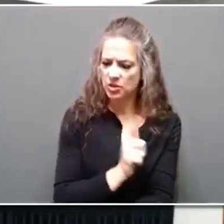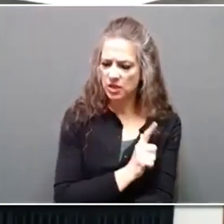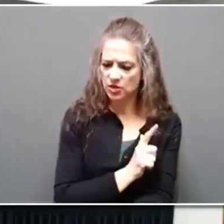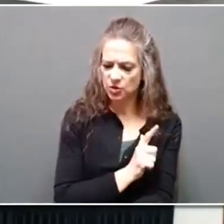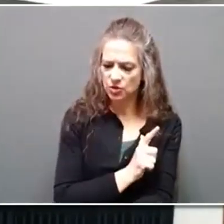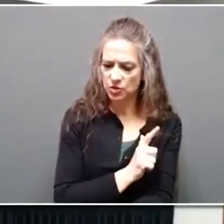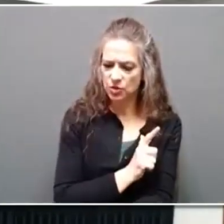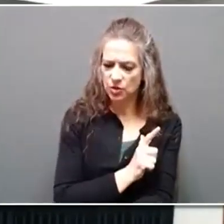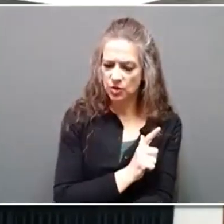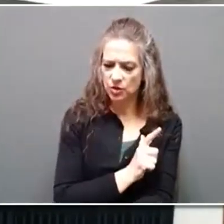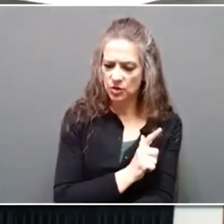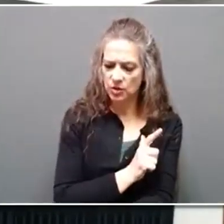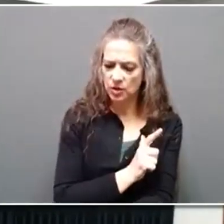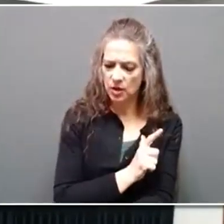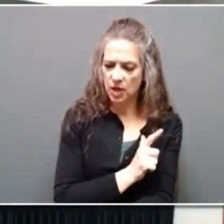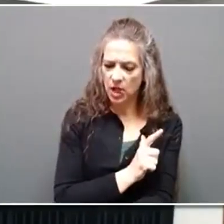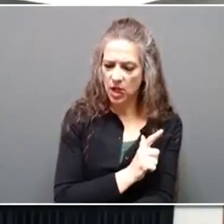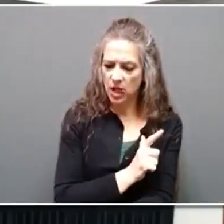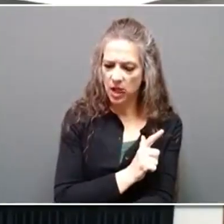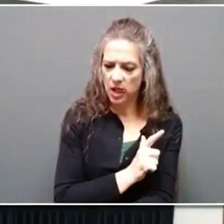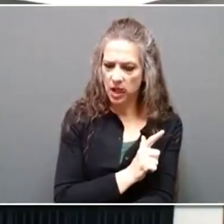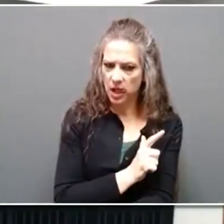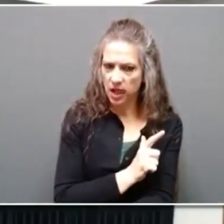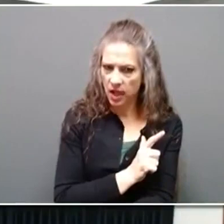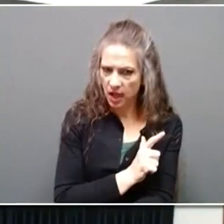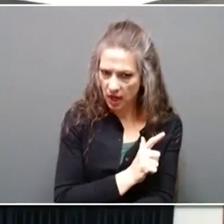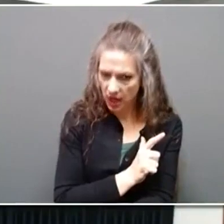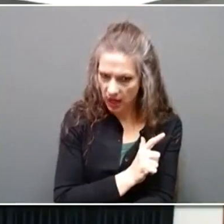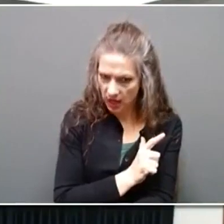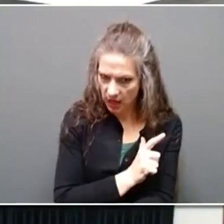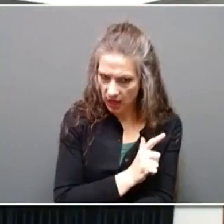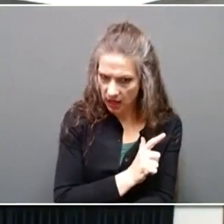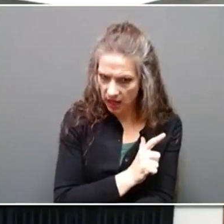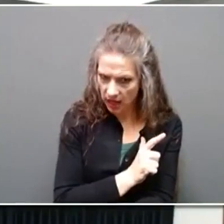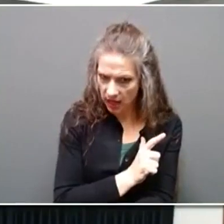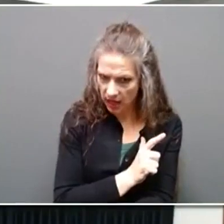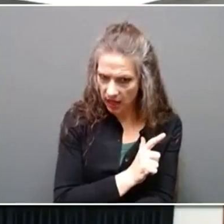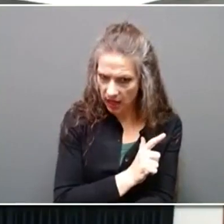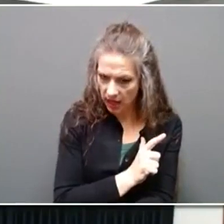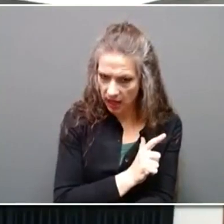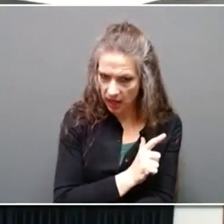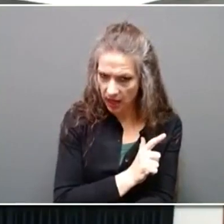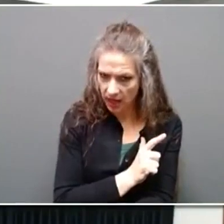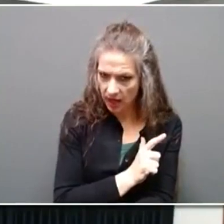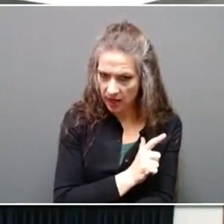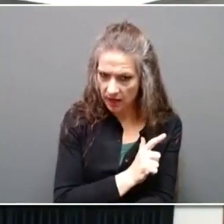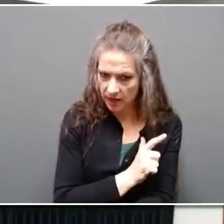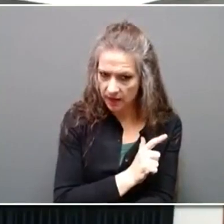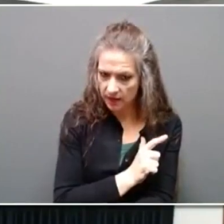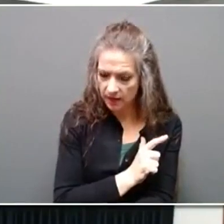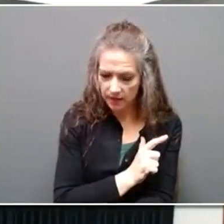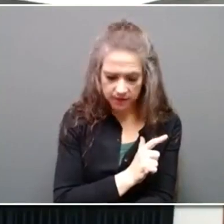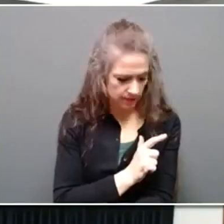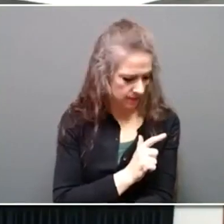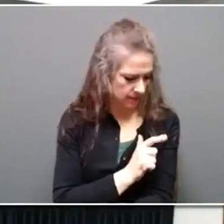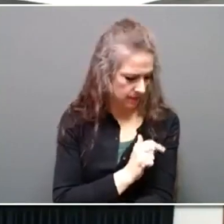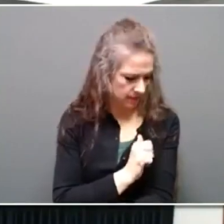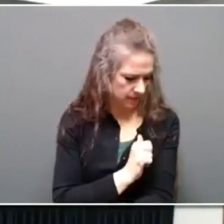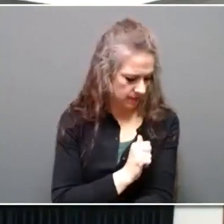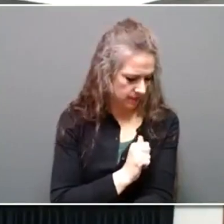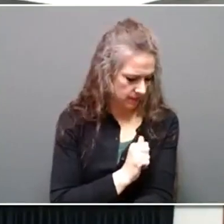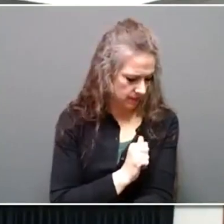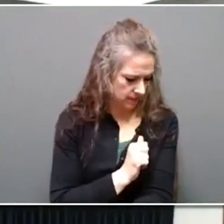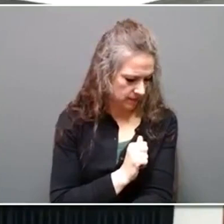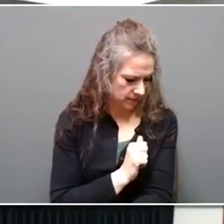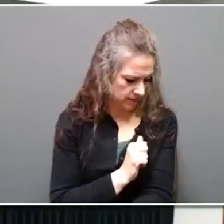-free powers, such as Senate Bill A, which would allow partisan elections for the state school board, and as well as